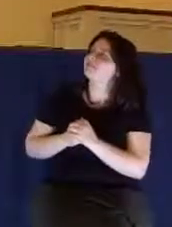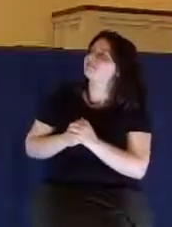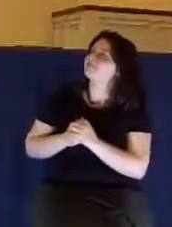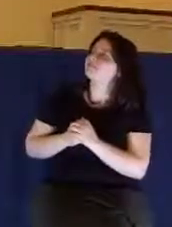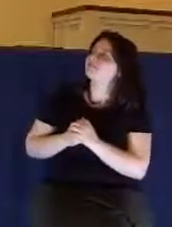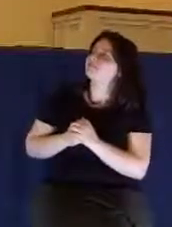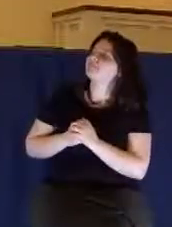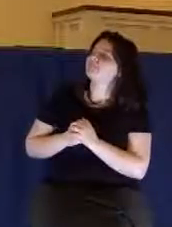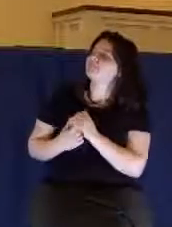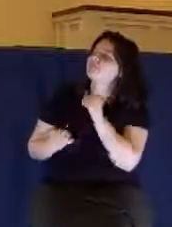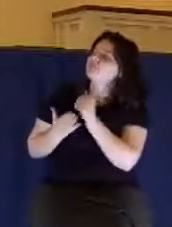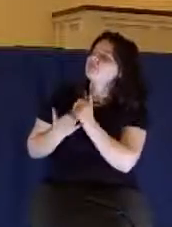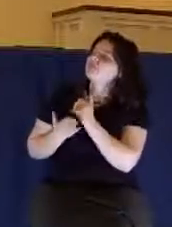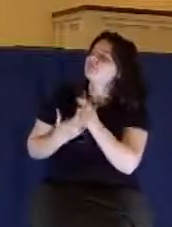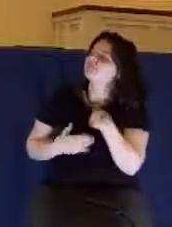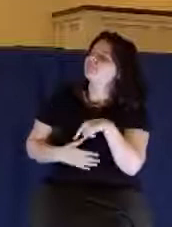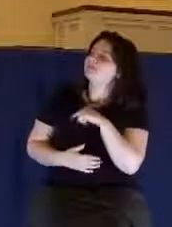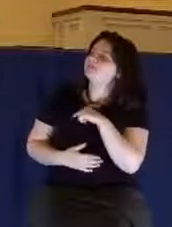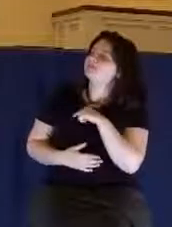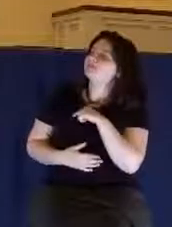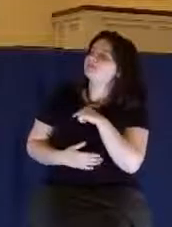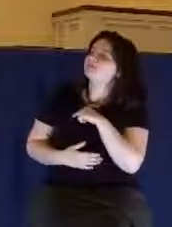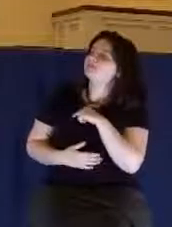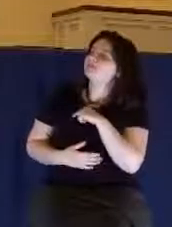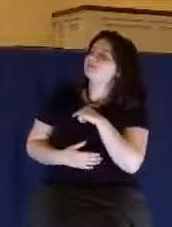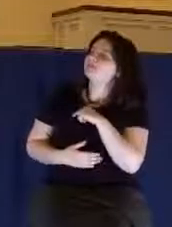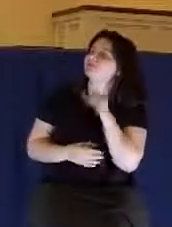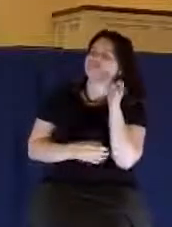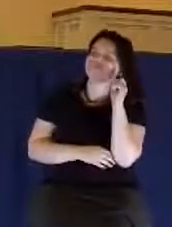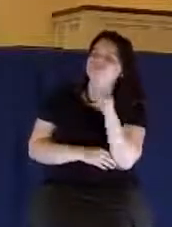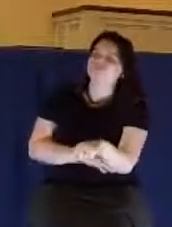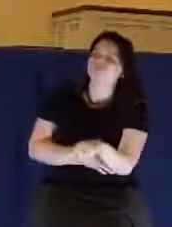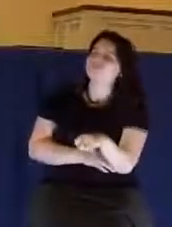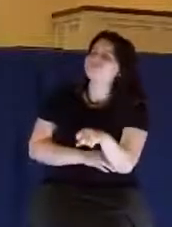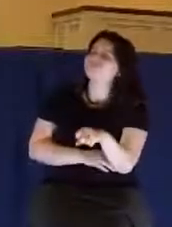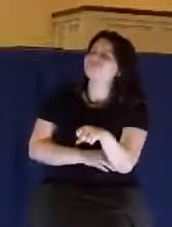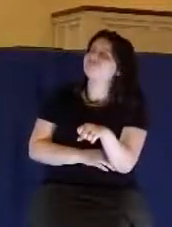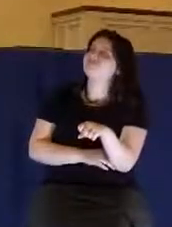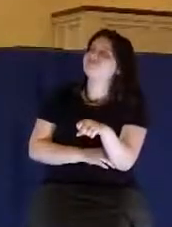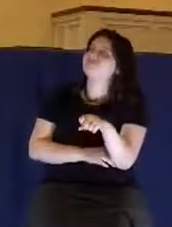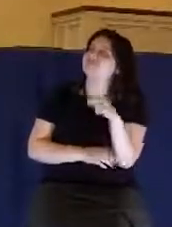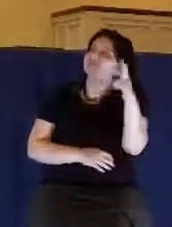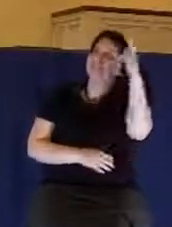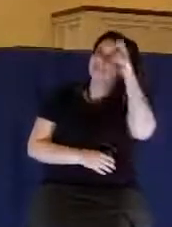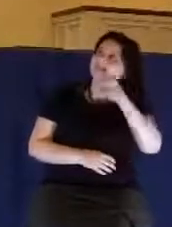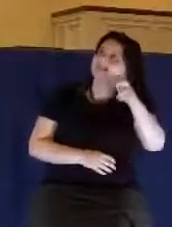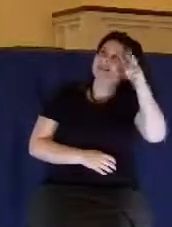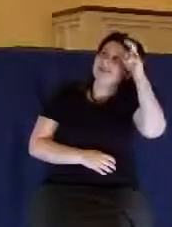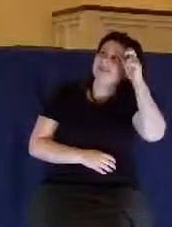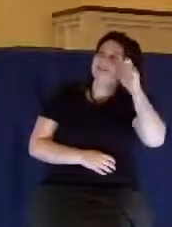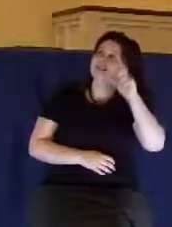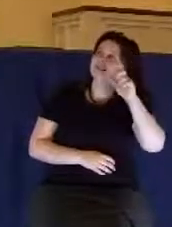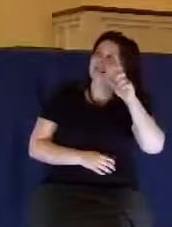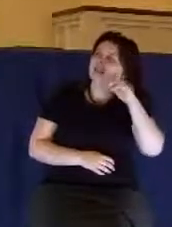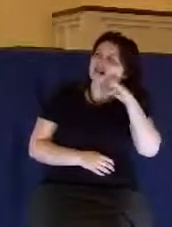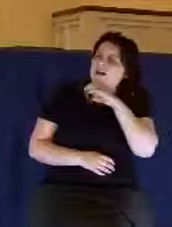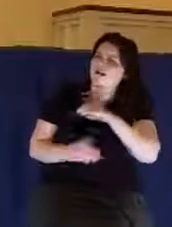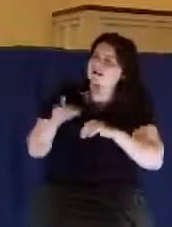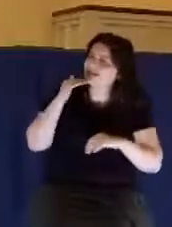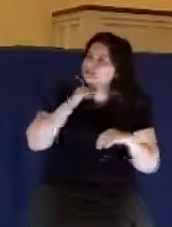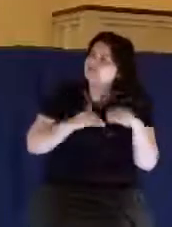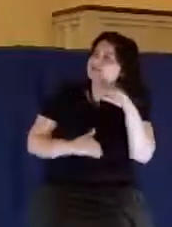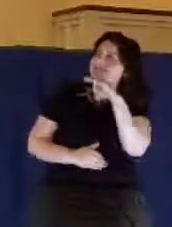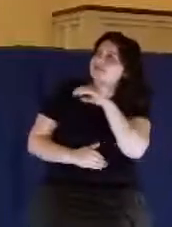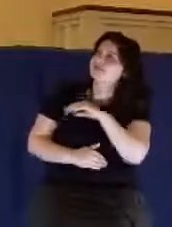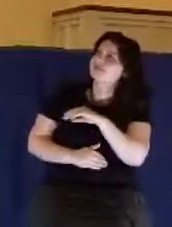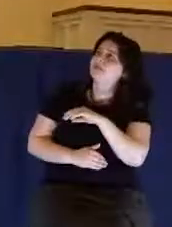And so, Lord, help us to overcome this. Bless the devil's wiles and